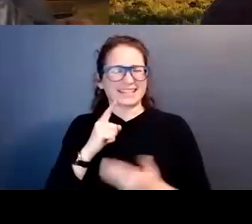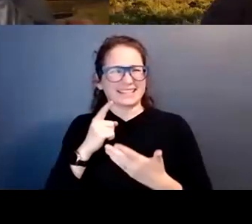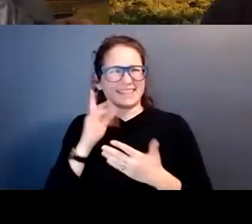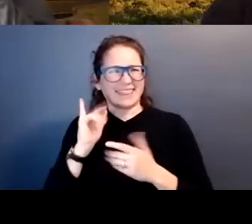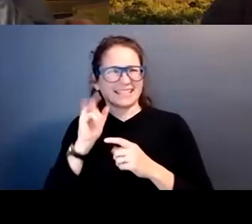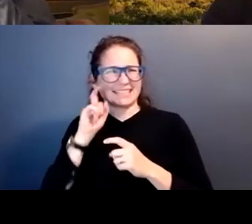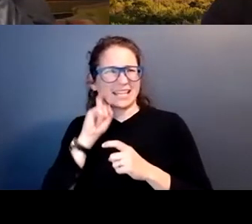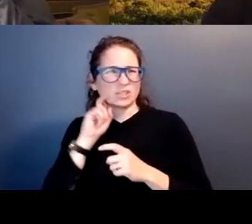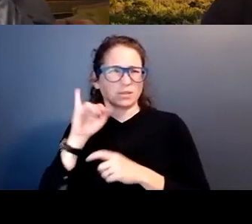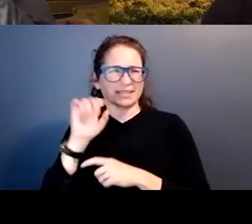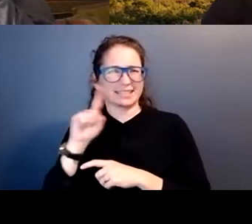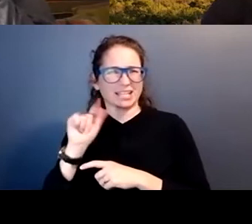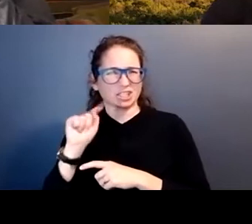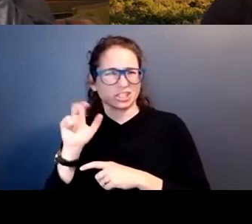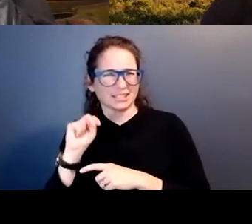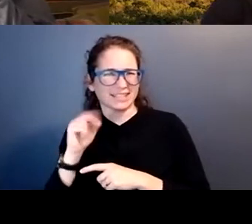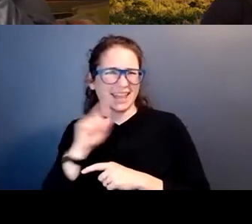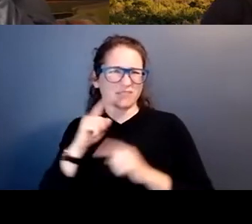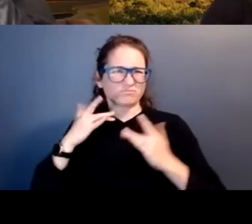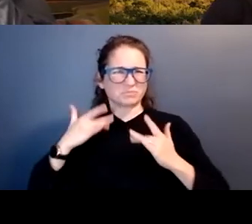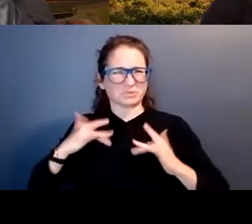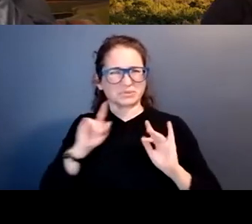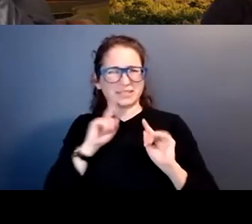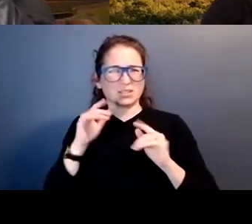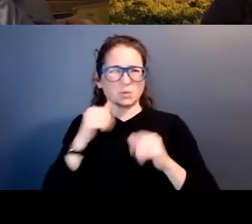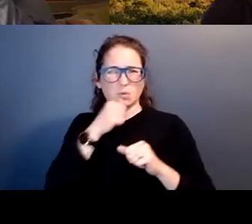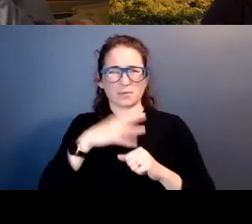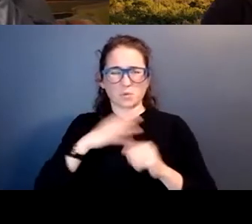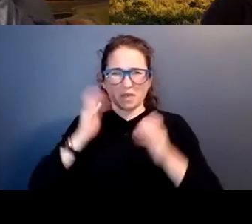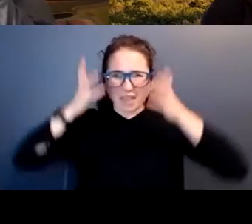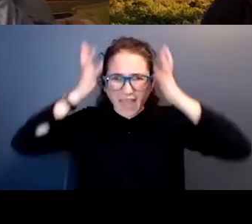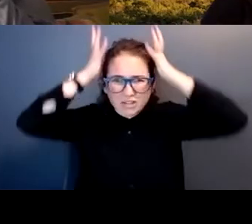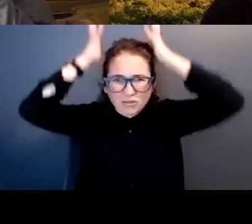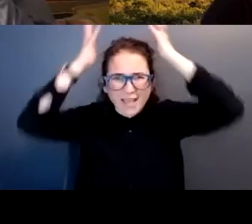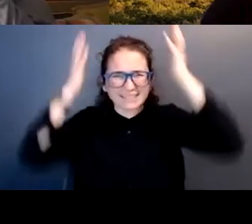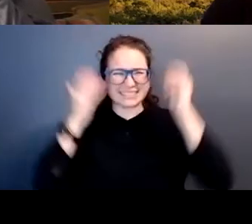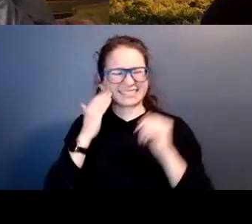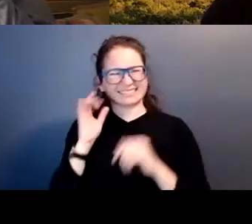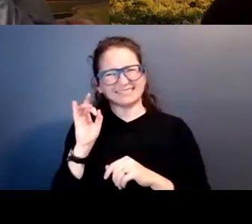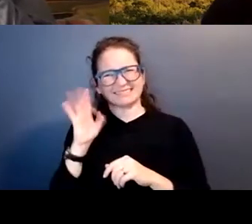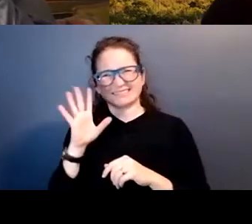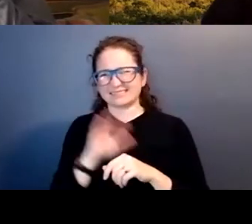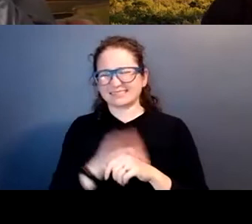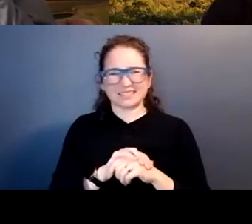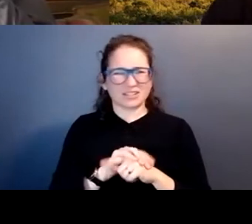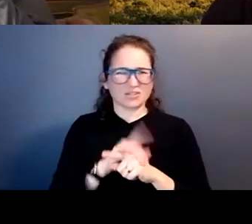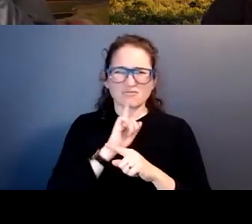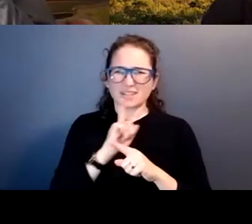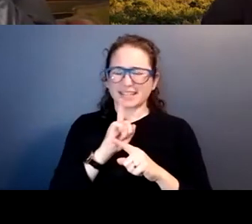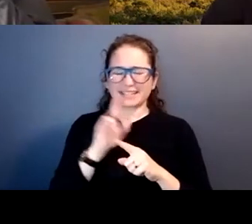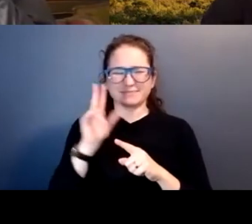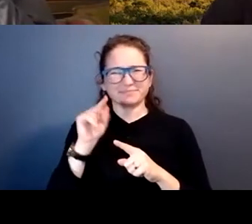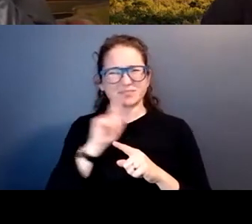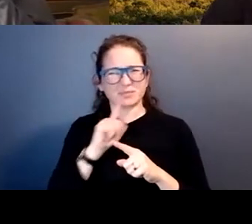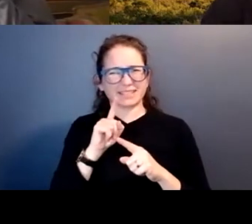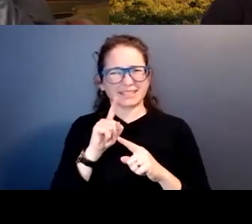costuming of native women and the scantily clad of these women wearing these headdresses, you know, that just pushed all our, an